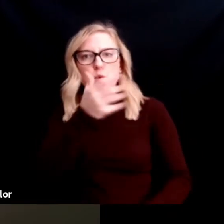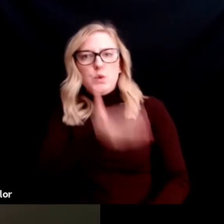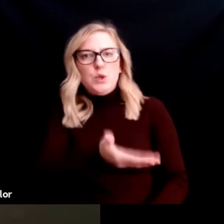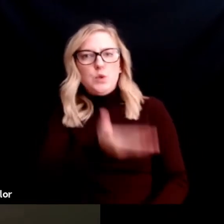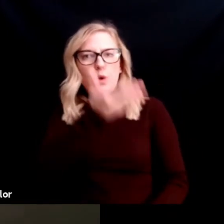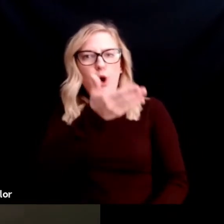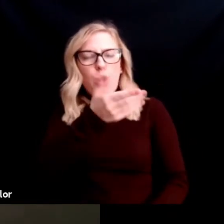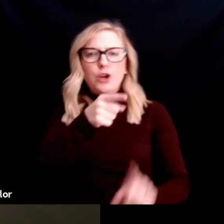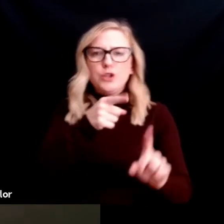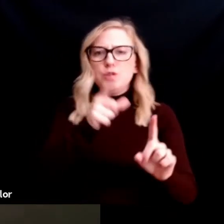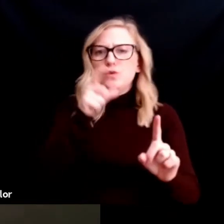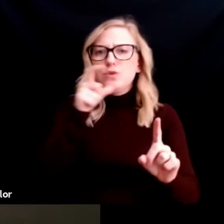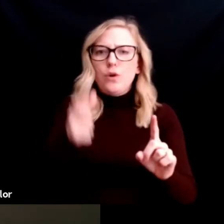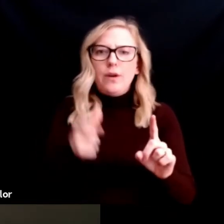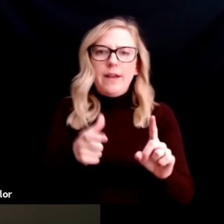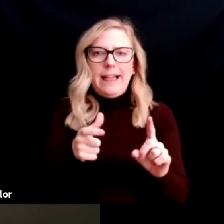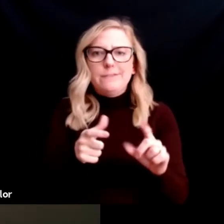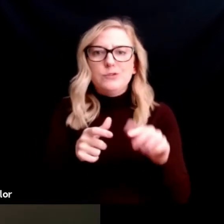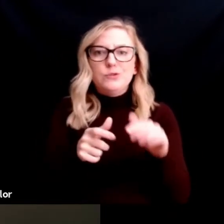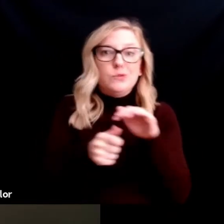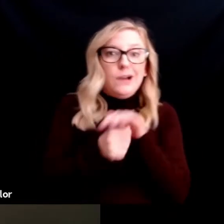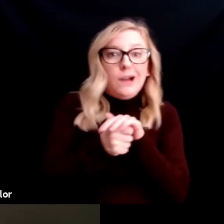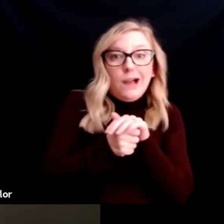to hide any piece of yourself.